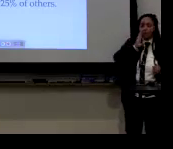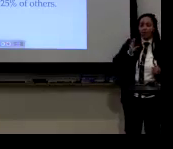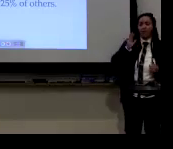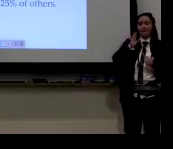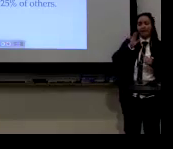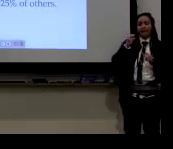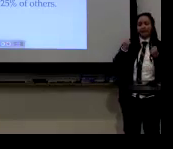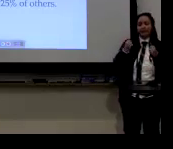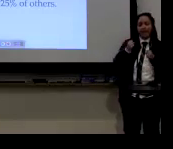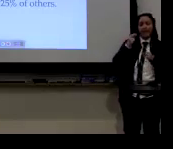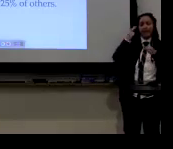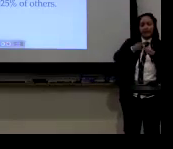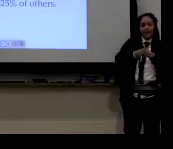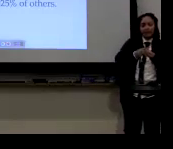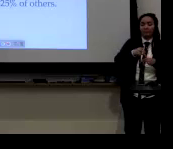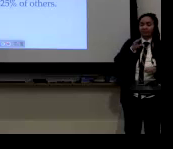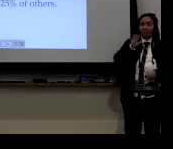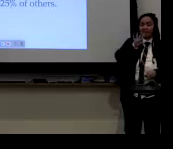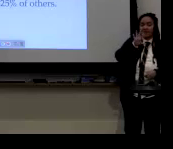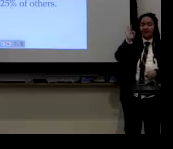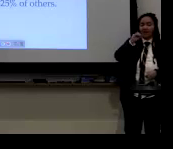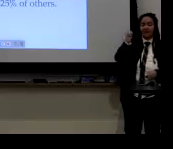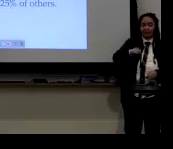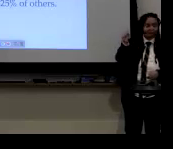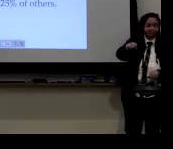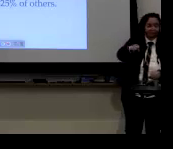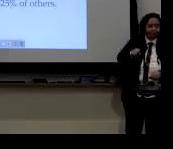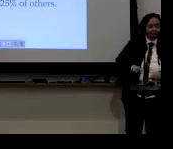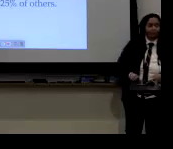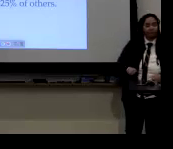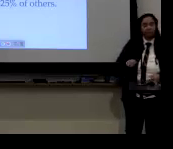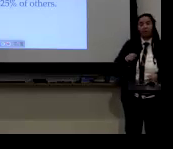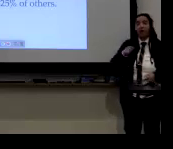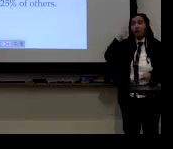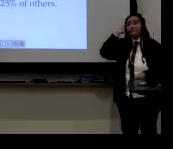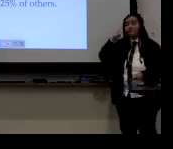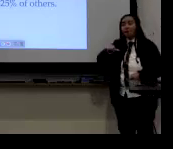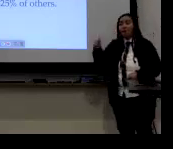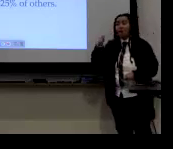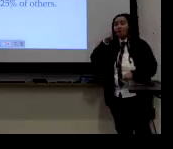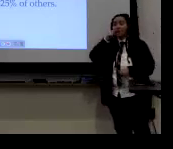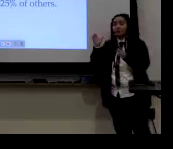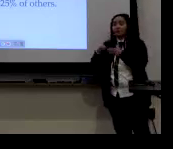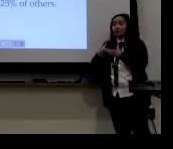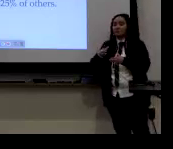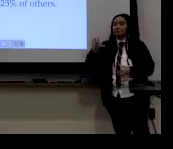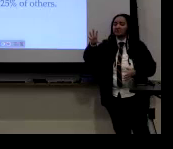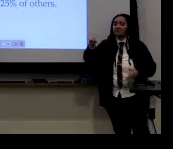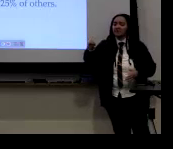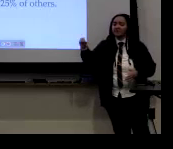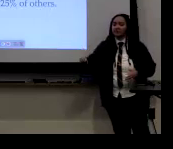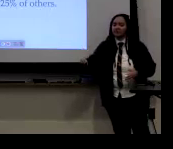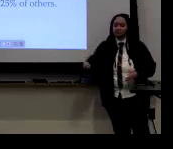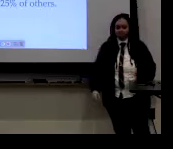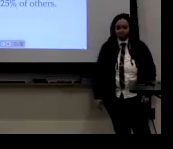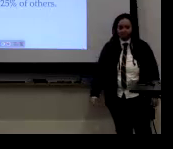the black studs would sign name. was 59% of them signed name. And then the other